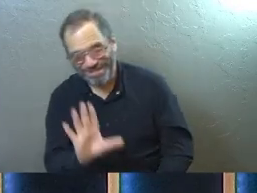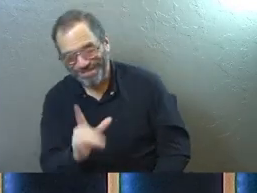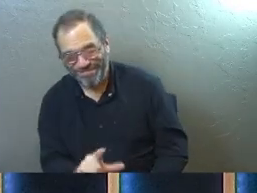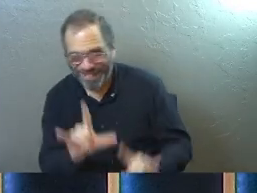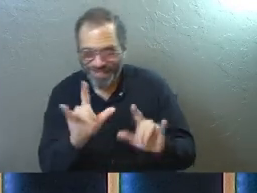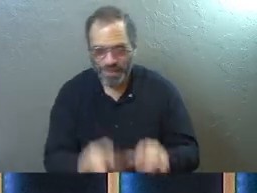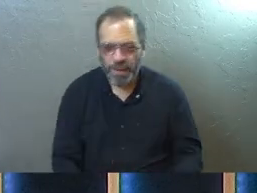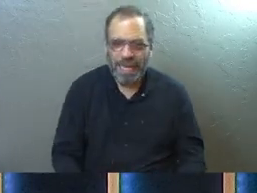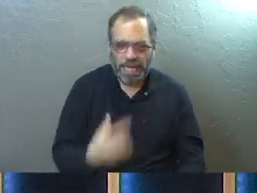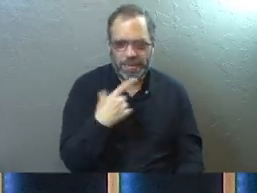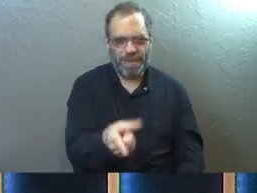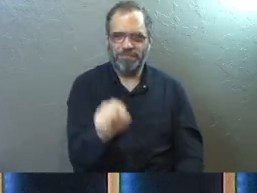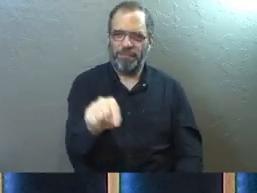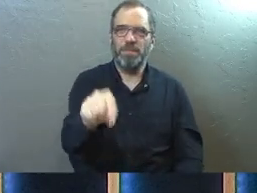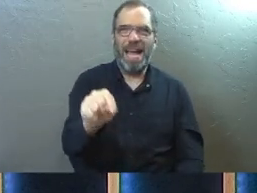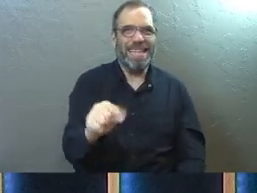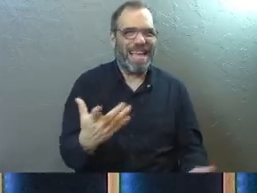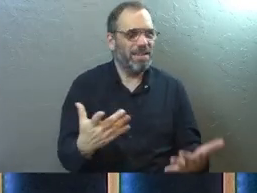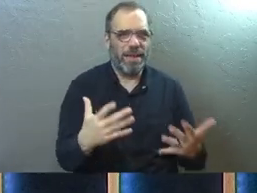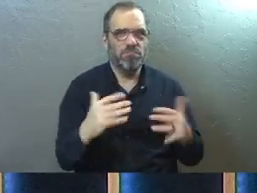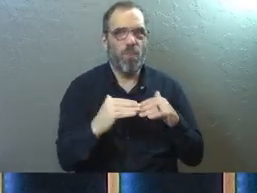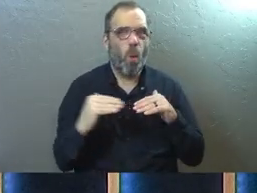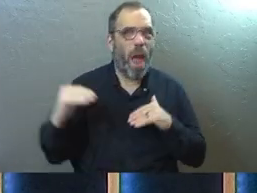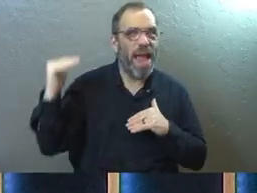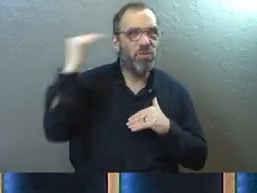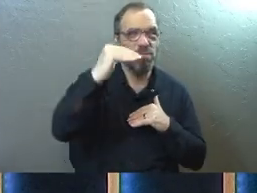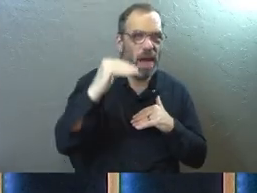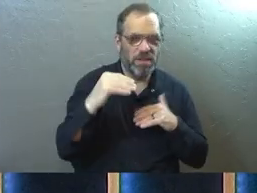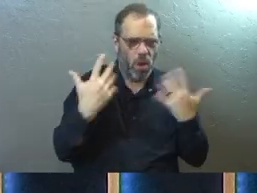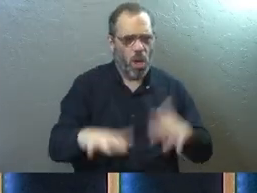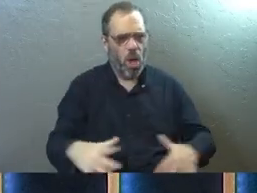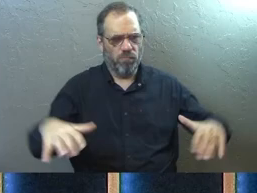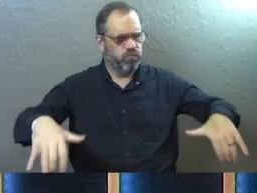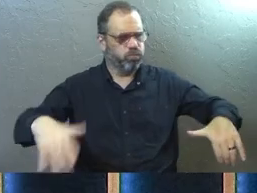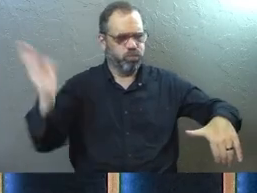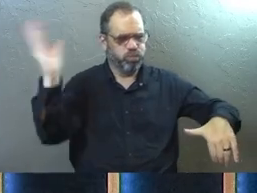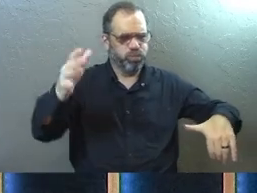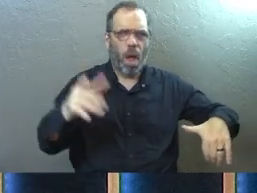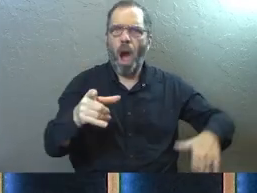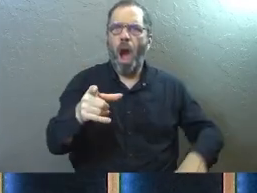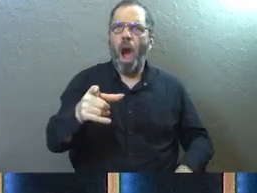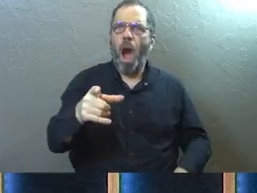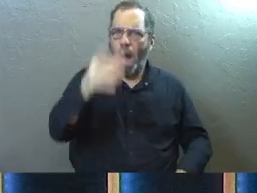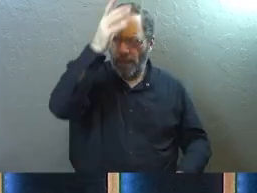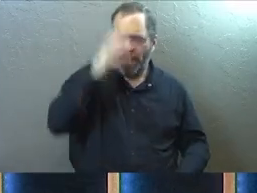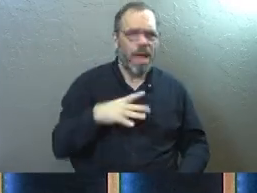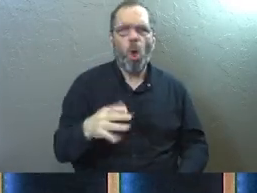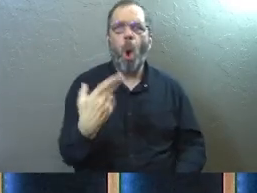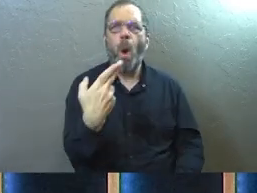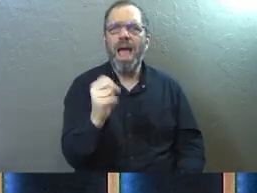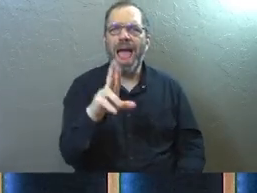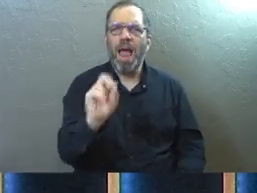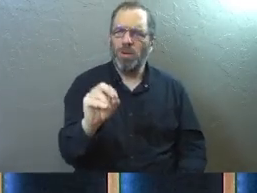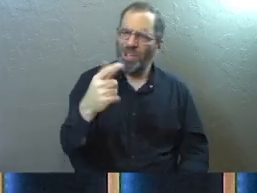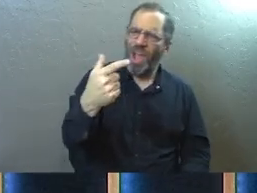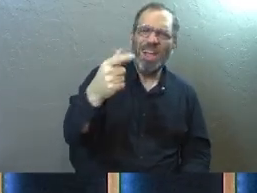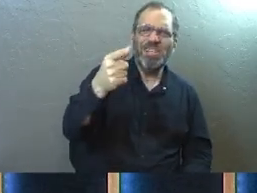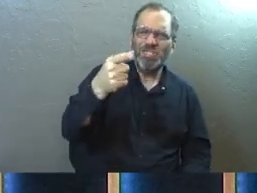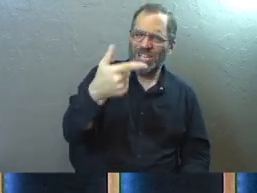And they say, they kind of overdo it a little bit. After he gets done with his speech, they say, he's not even a man. He's a God.